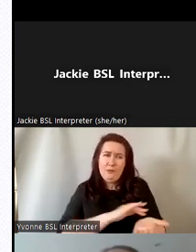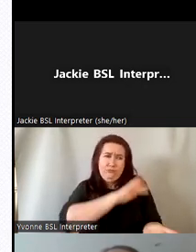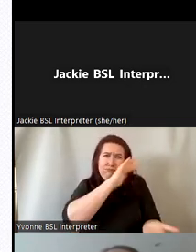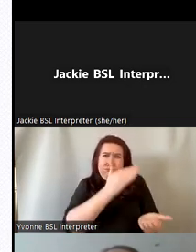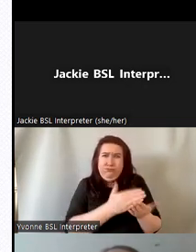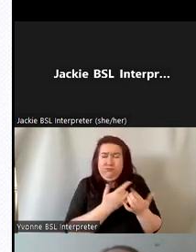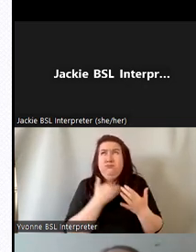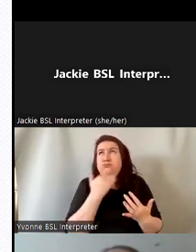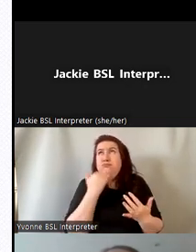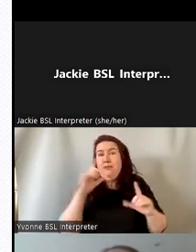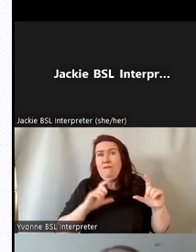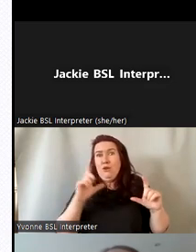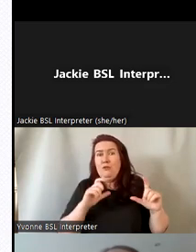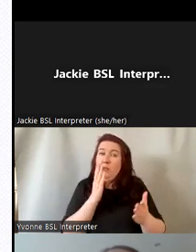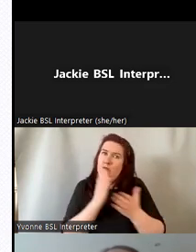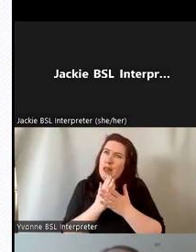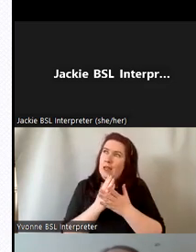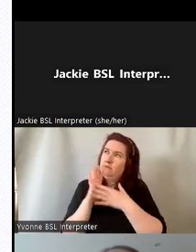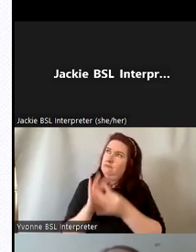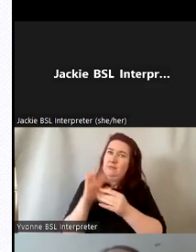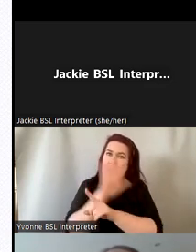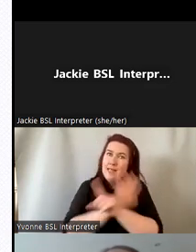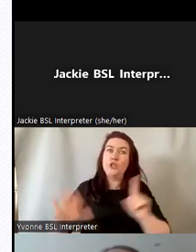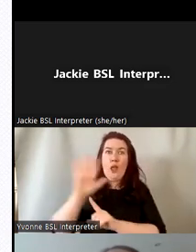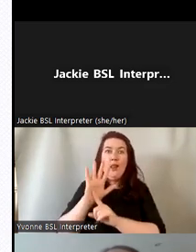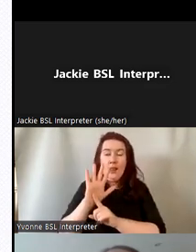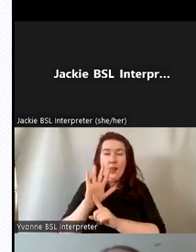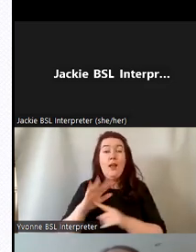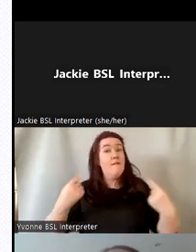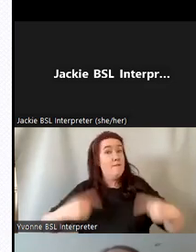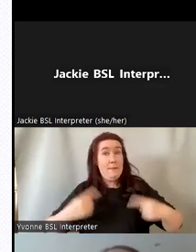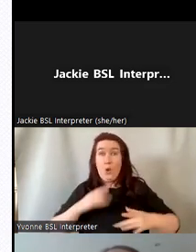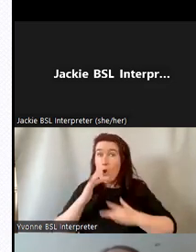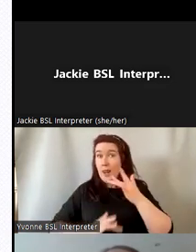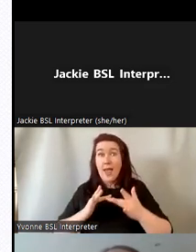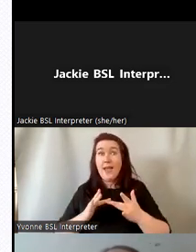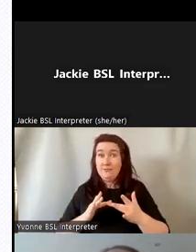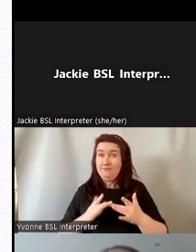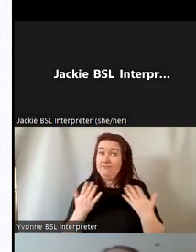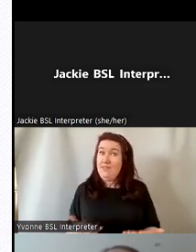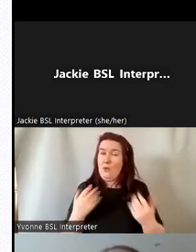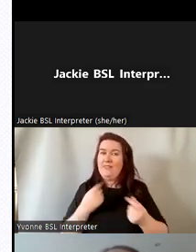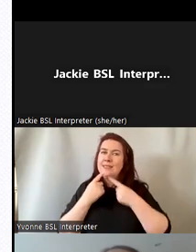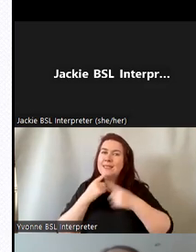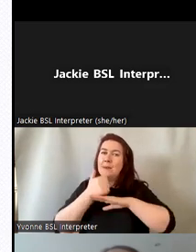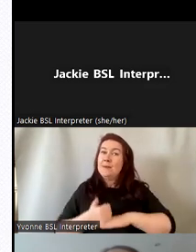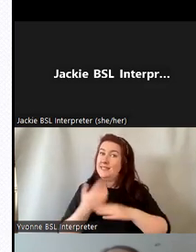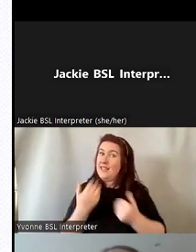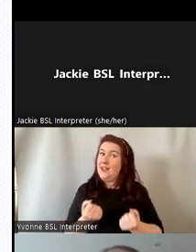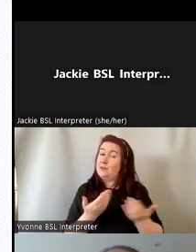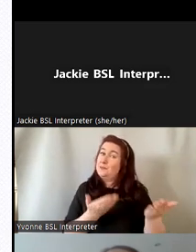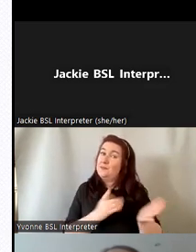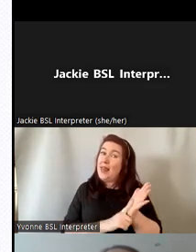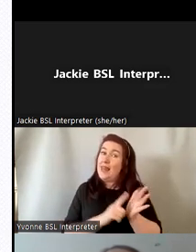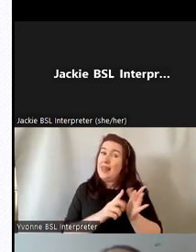of national significance um and they are available online in a database so let's hear more from linda